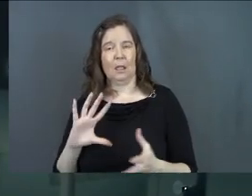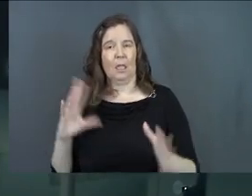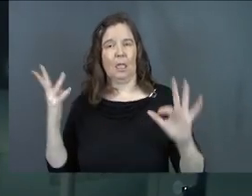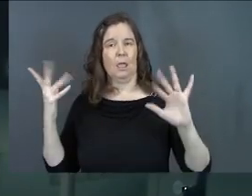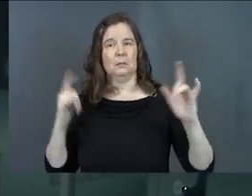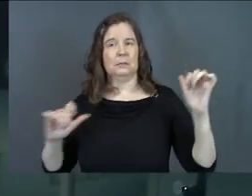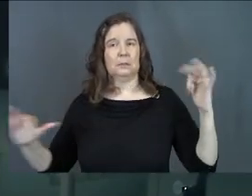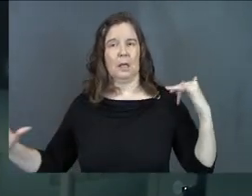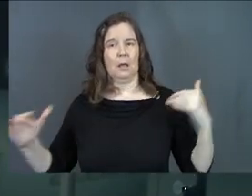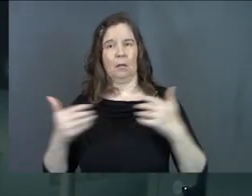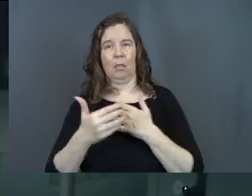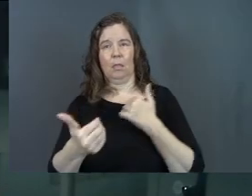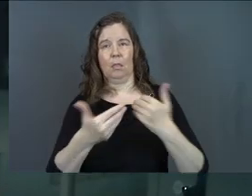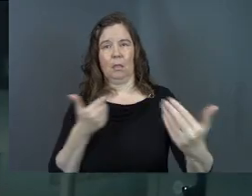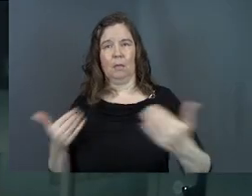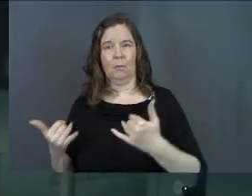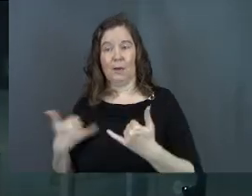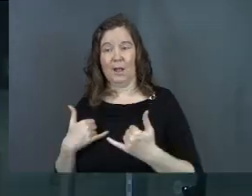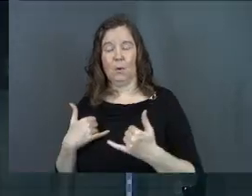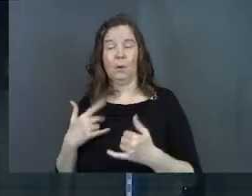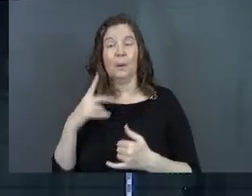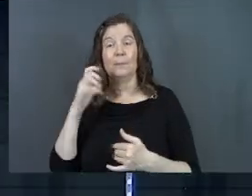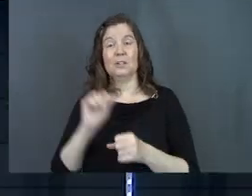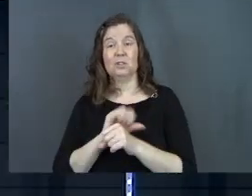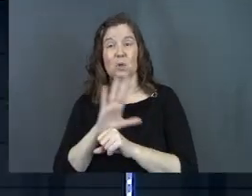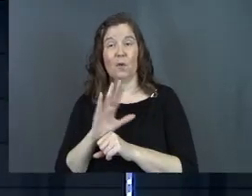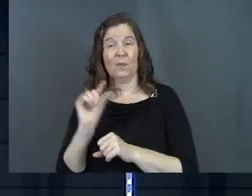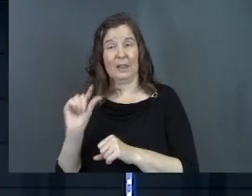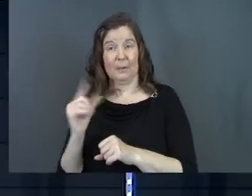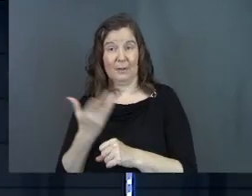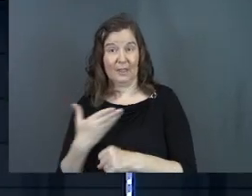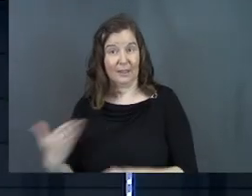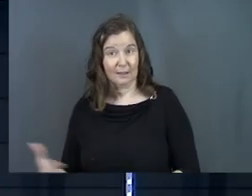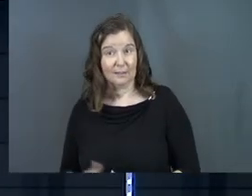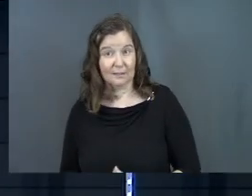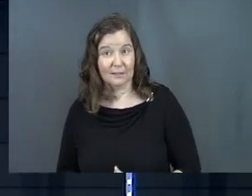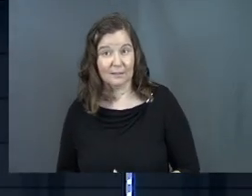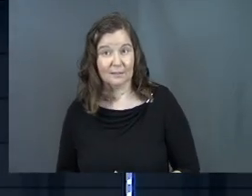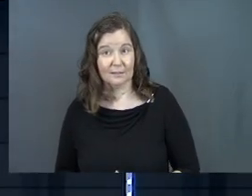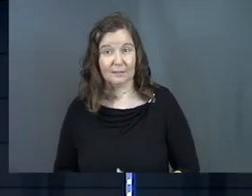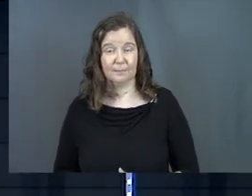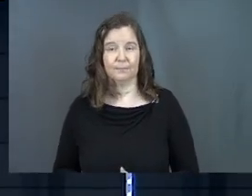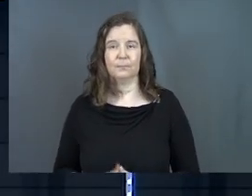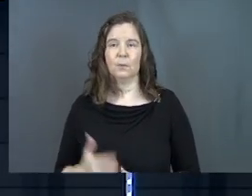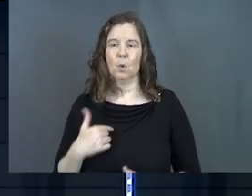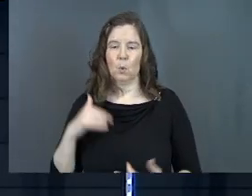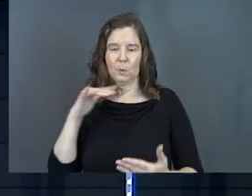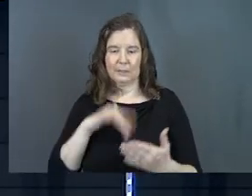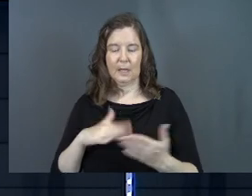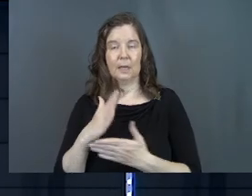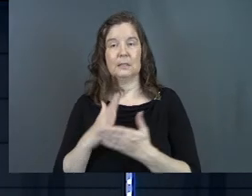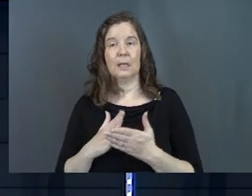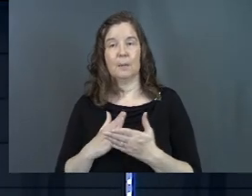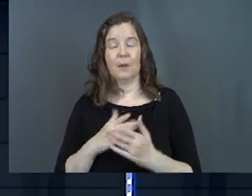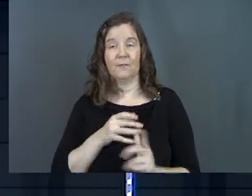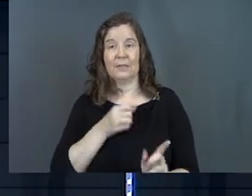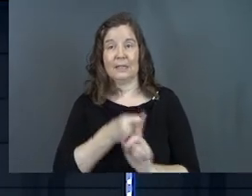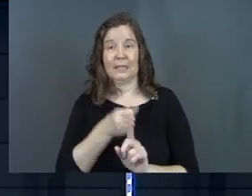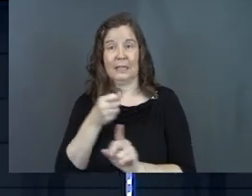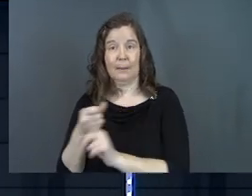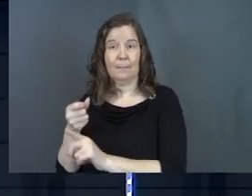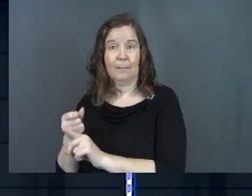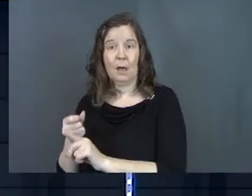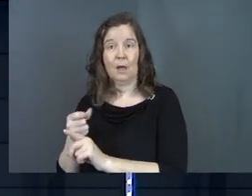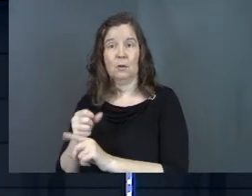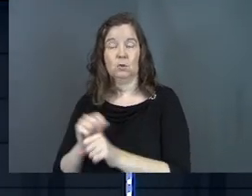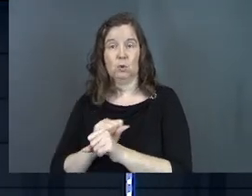now, and that's our discernment as pastors because COVID was a bit of a thing. We studied some of the impact to